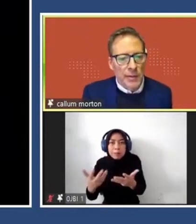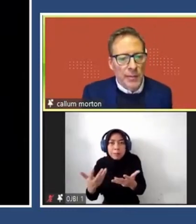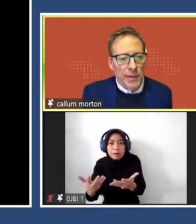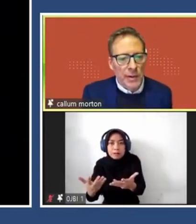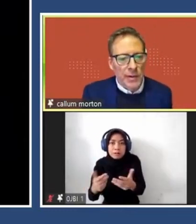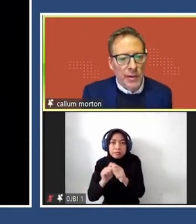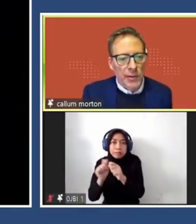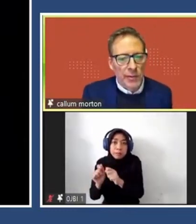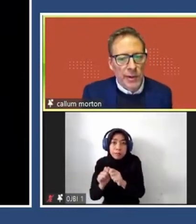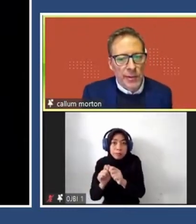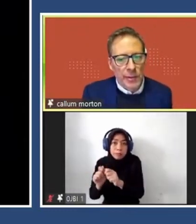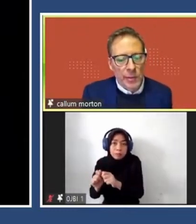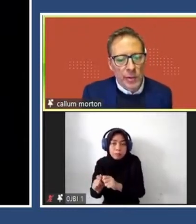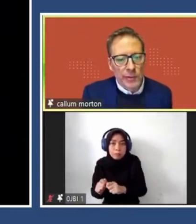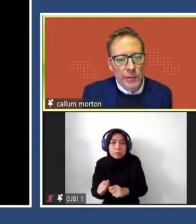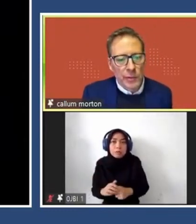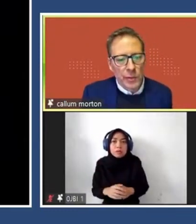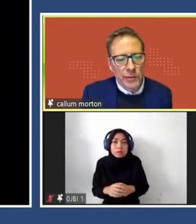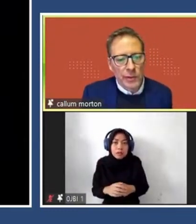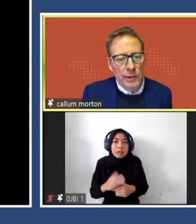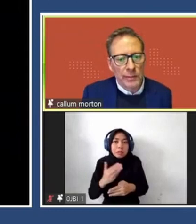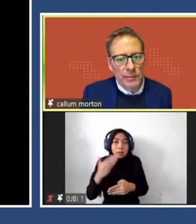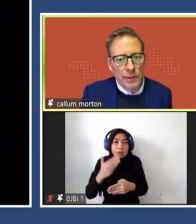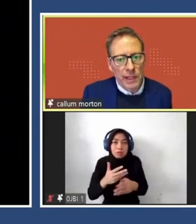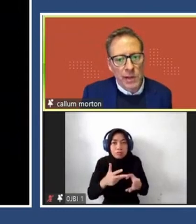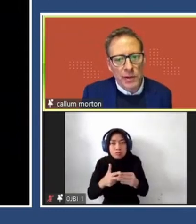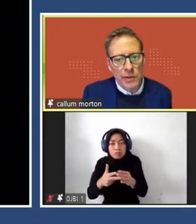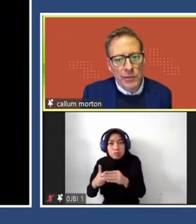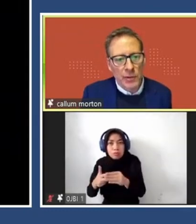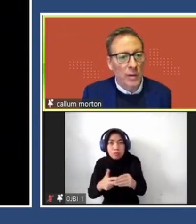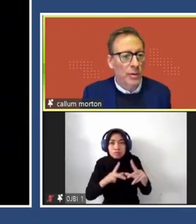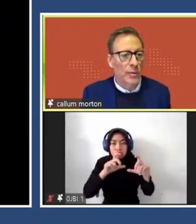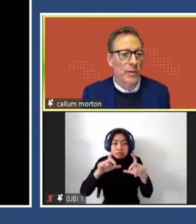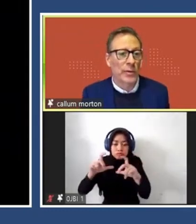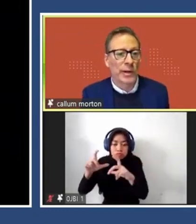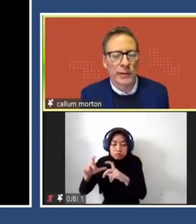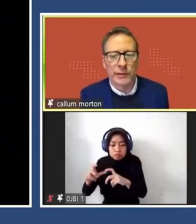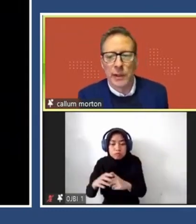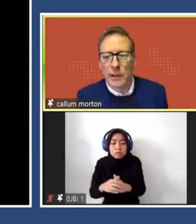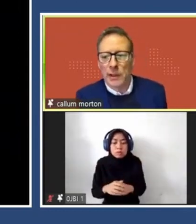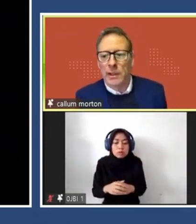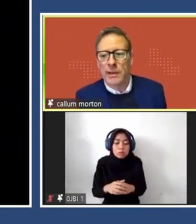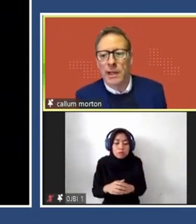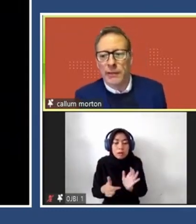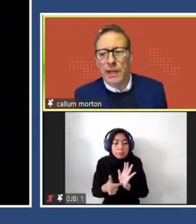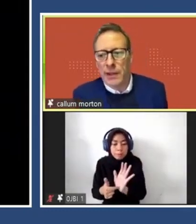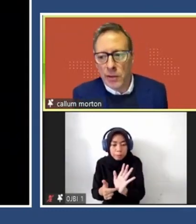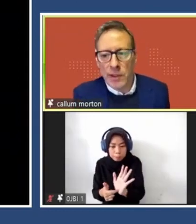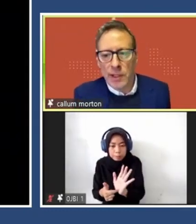These are some of the production stills from some of their work, Fu, Port, Ganesh and the Third Reich, which was the story of